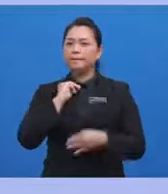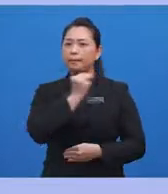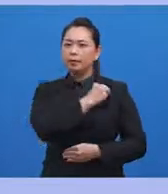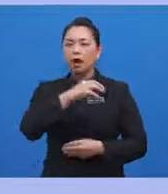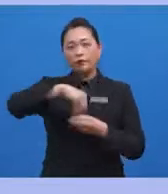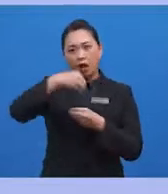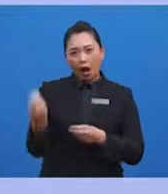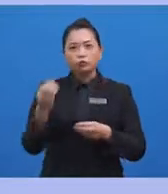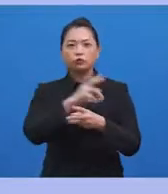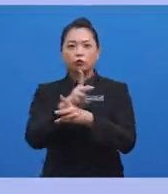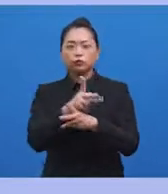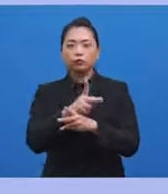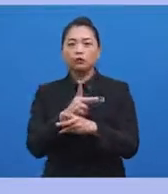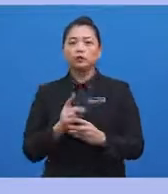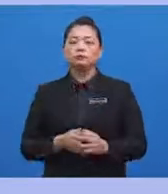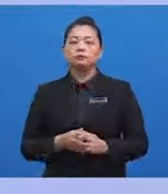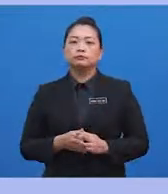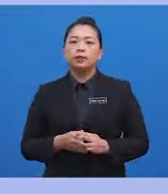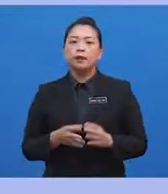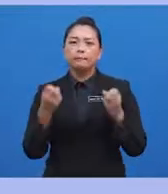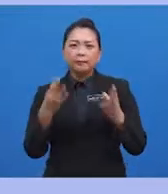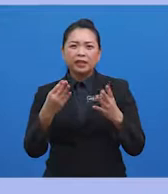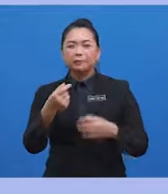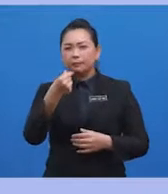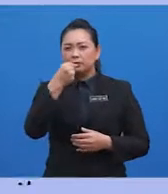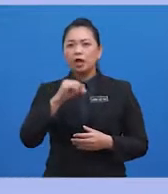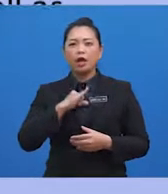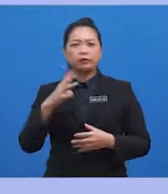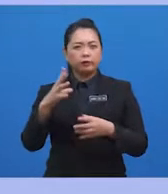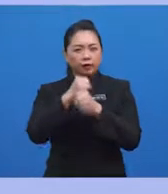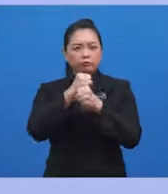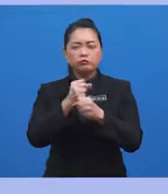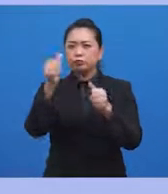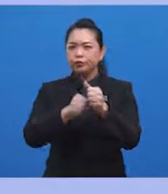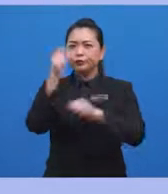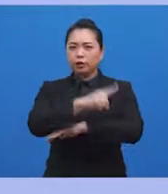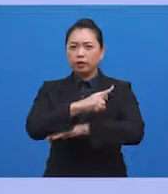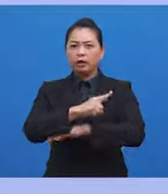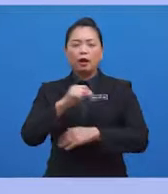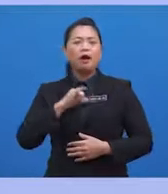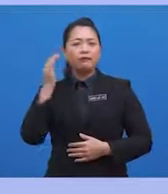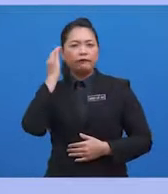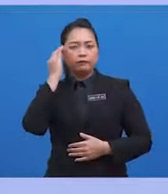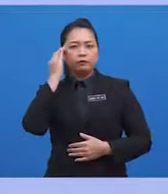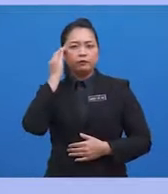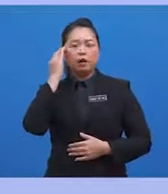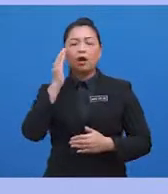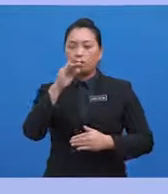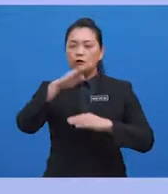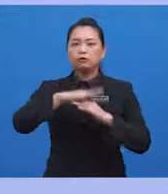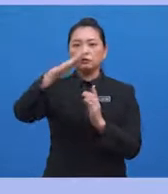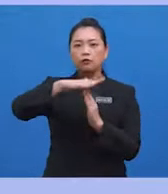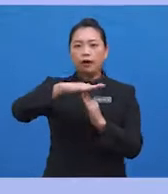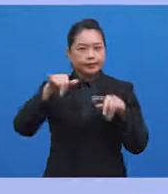getting by taking many pills to get through each day. Throughout this time, I still felt on top. Despite